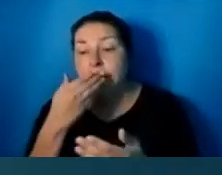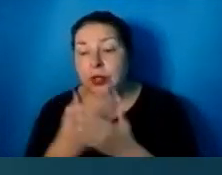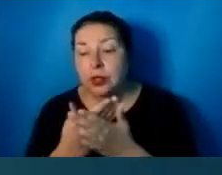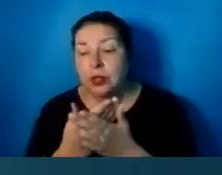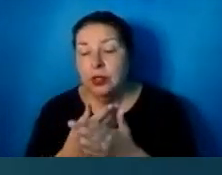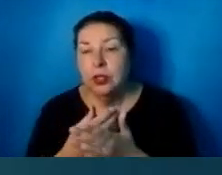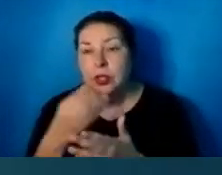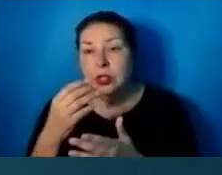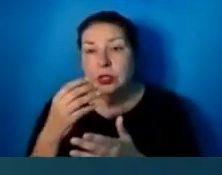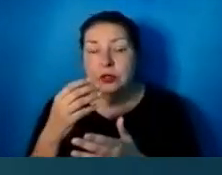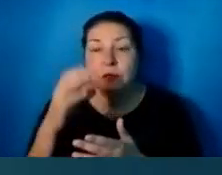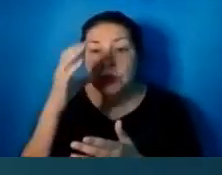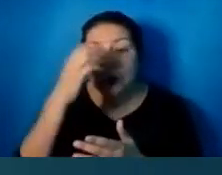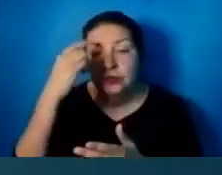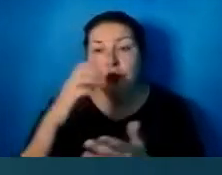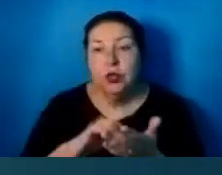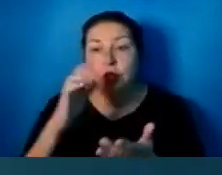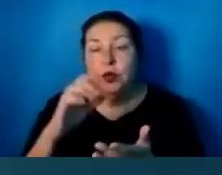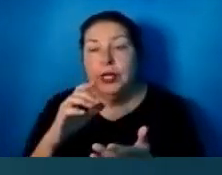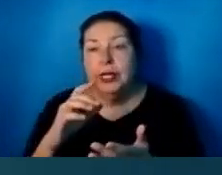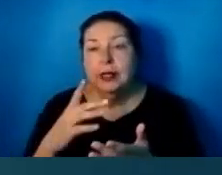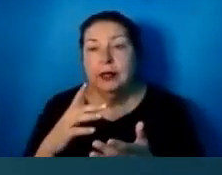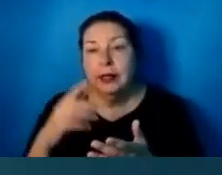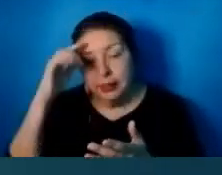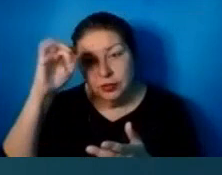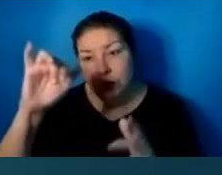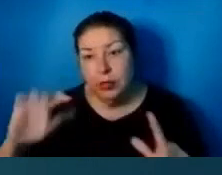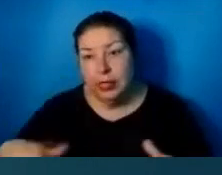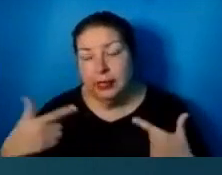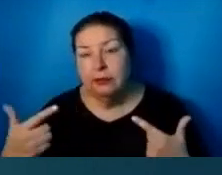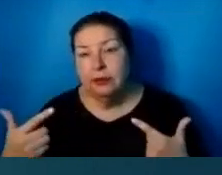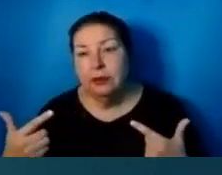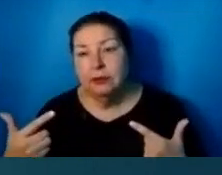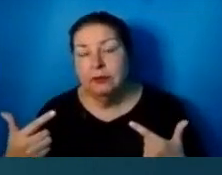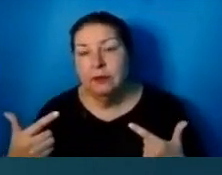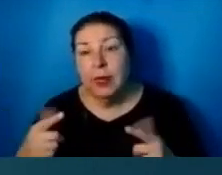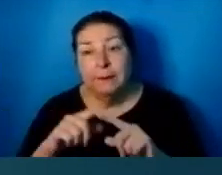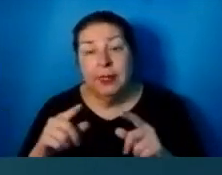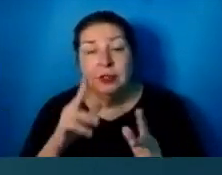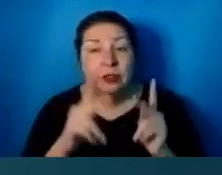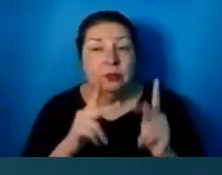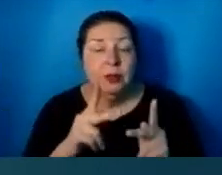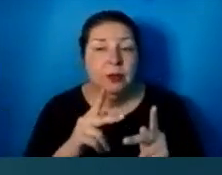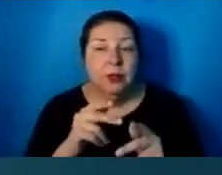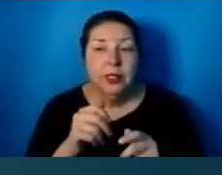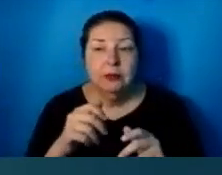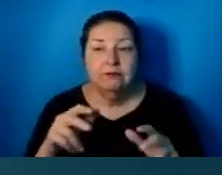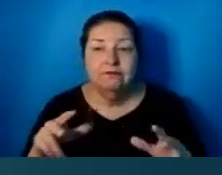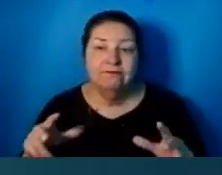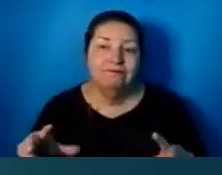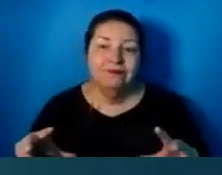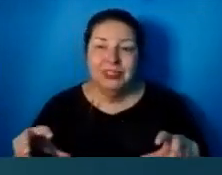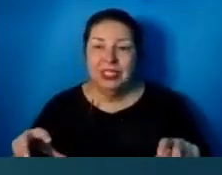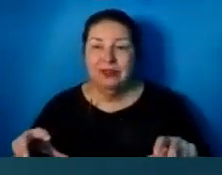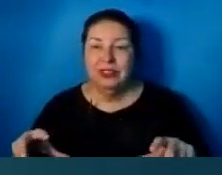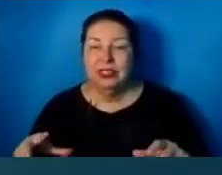seek for glory and honor and immortality, eternal life. But to those who are selfishly ambitious and do